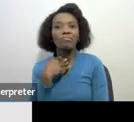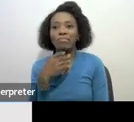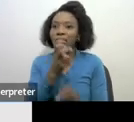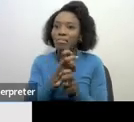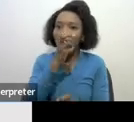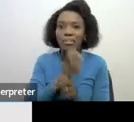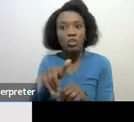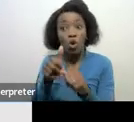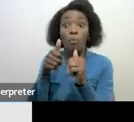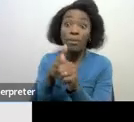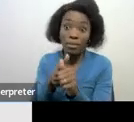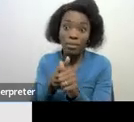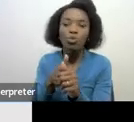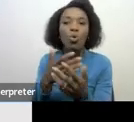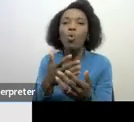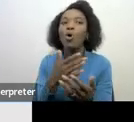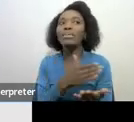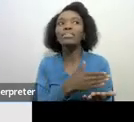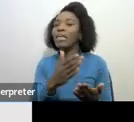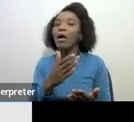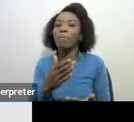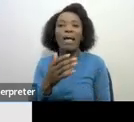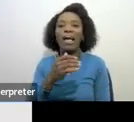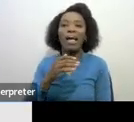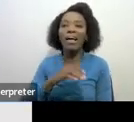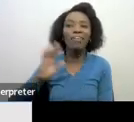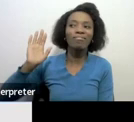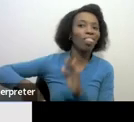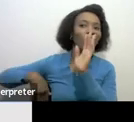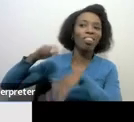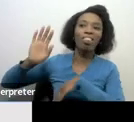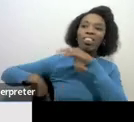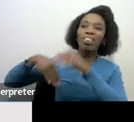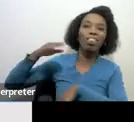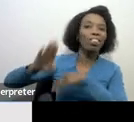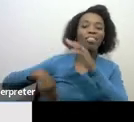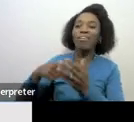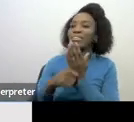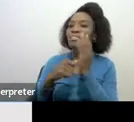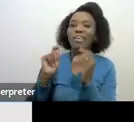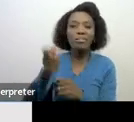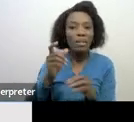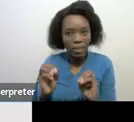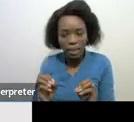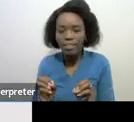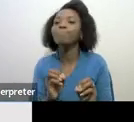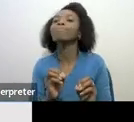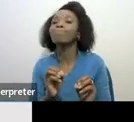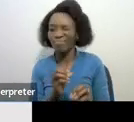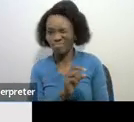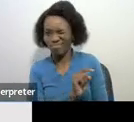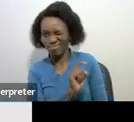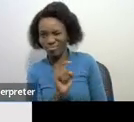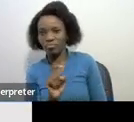deliberately so then we have no choice but to make it hard for those that not comply so that